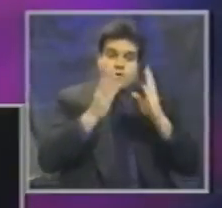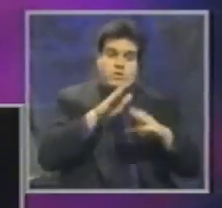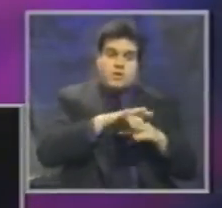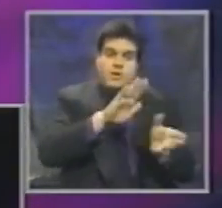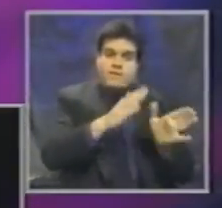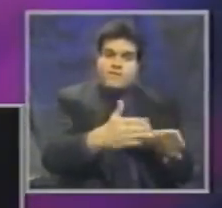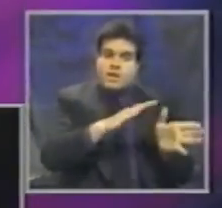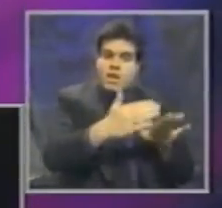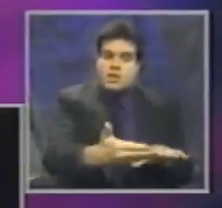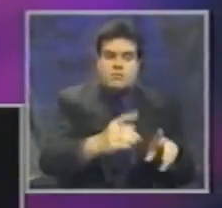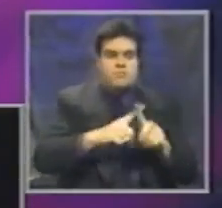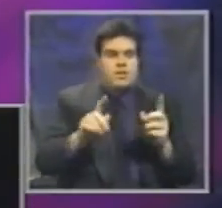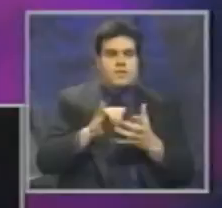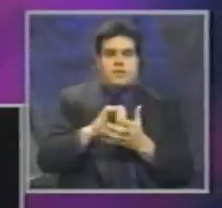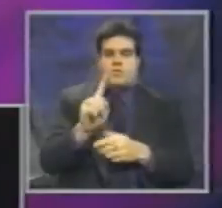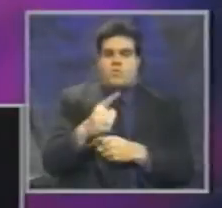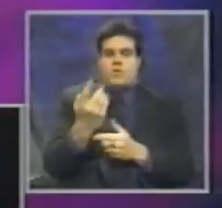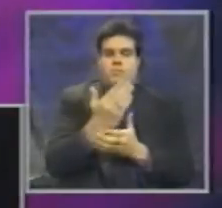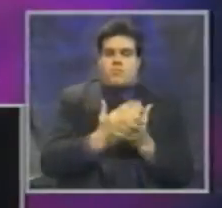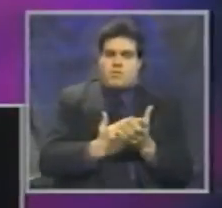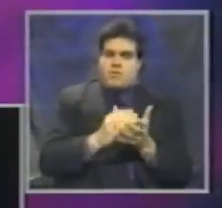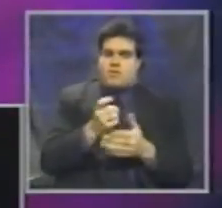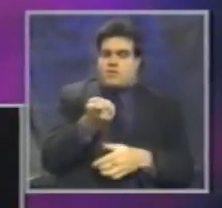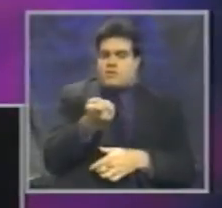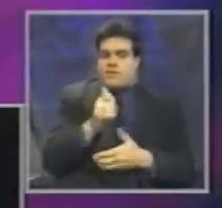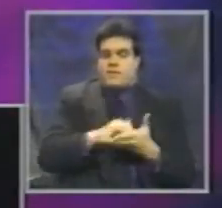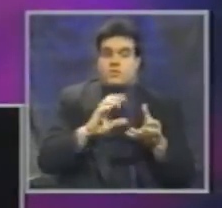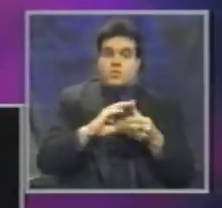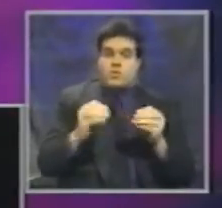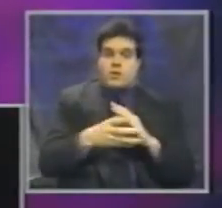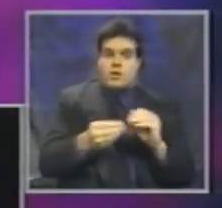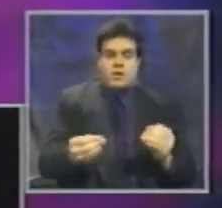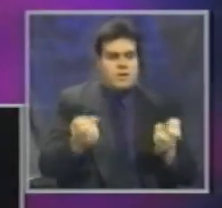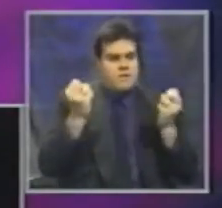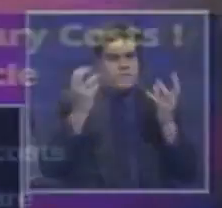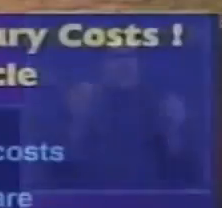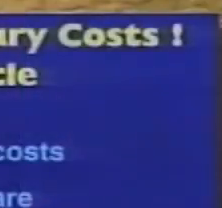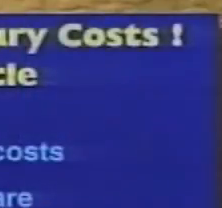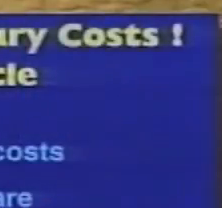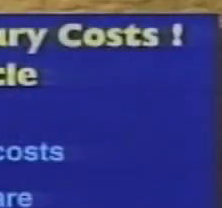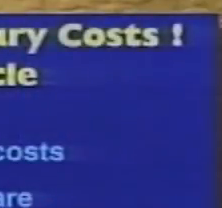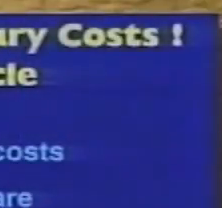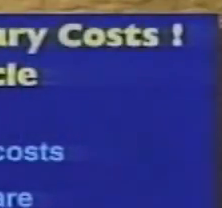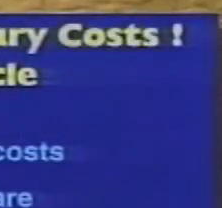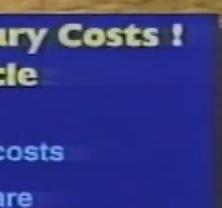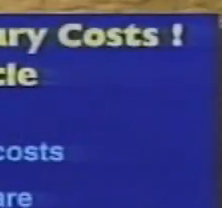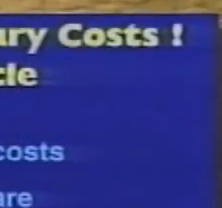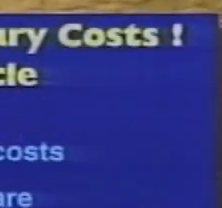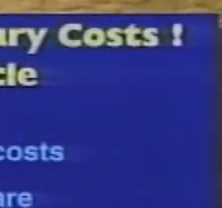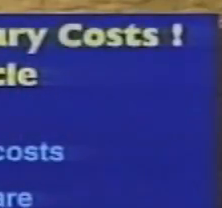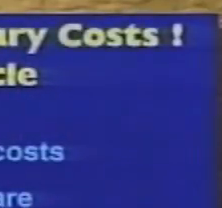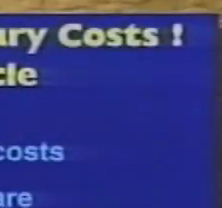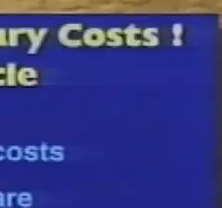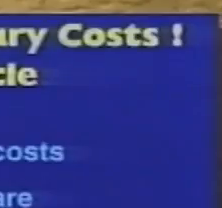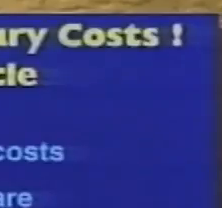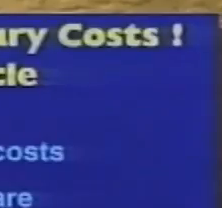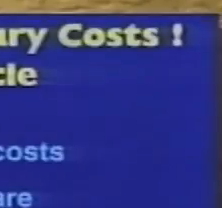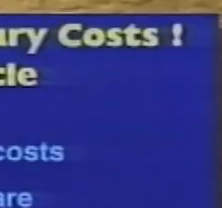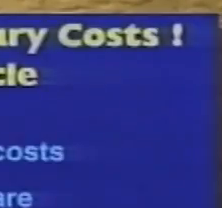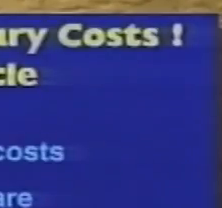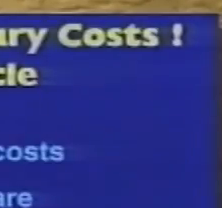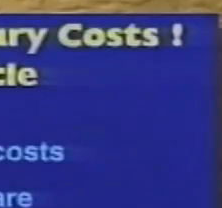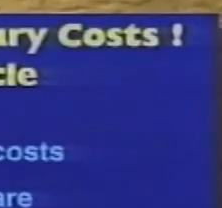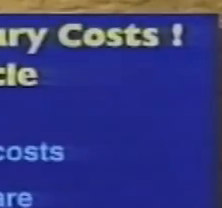fatalities, but this is only part of the story. Far more people are injured and survive, many requiring emergency medical services,